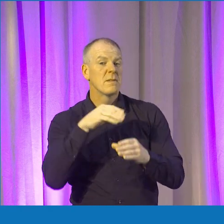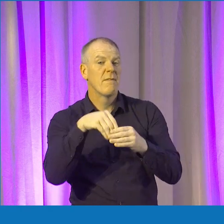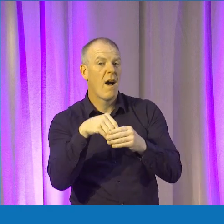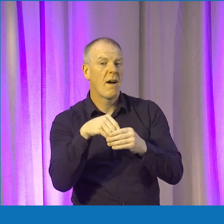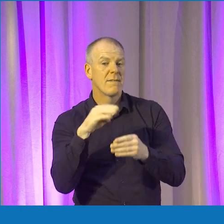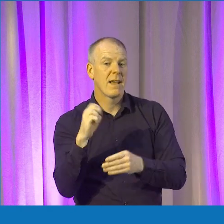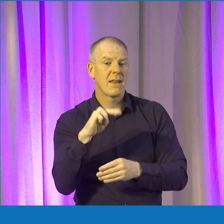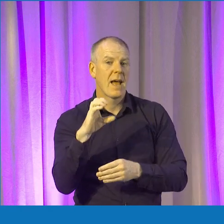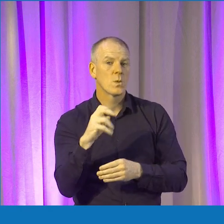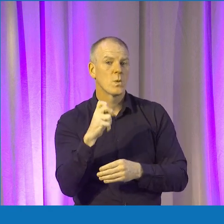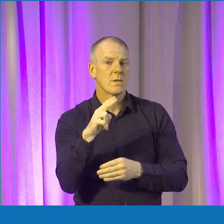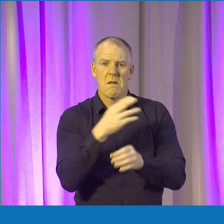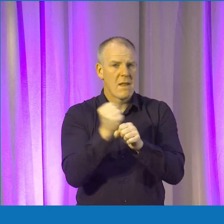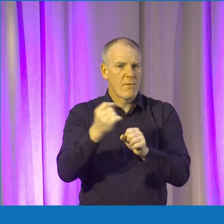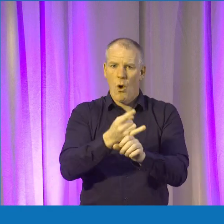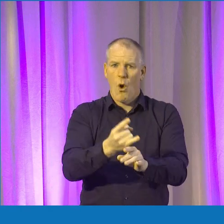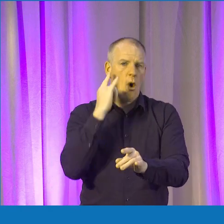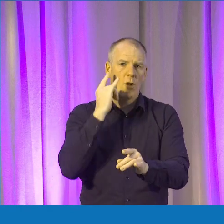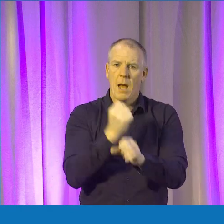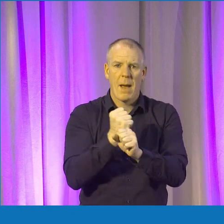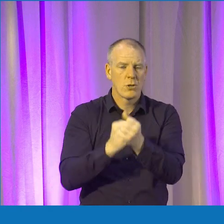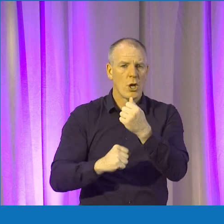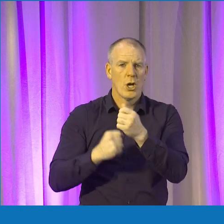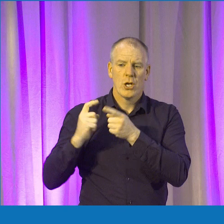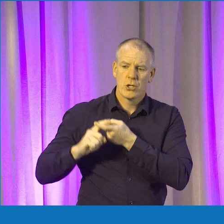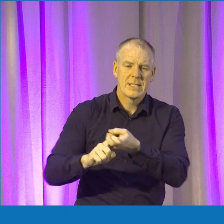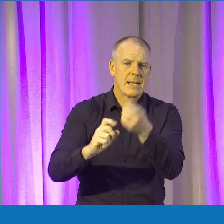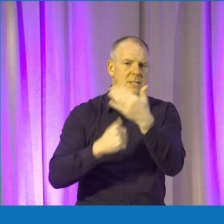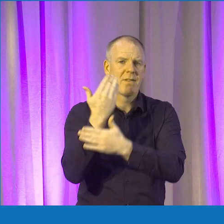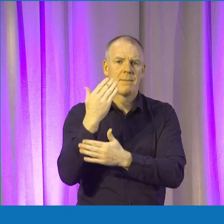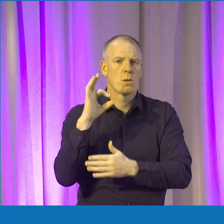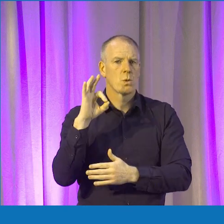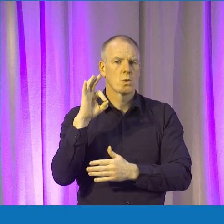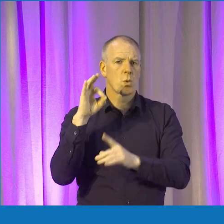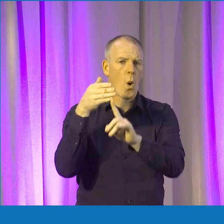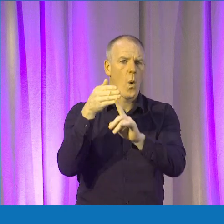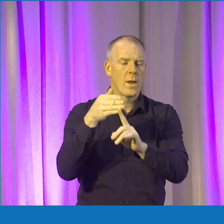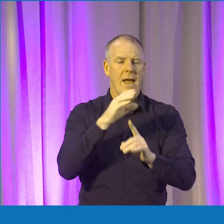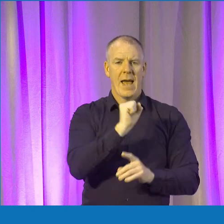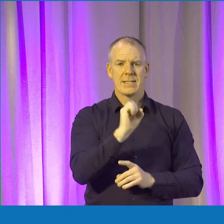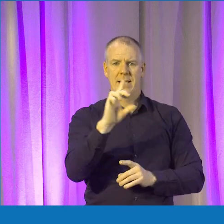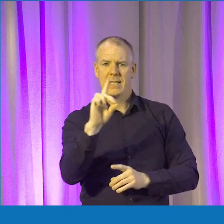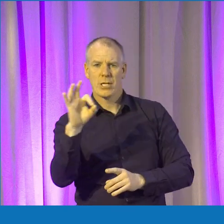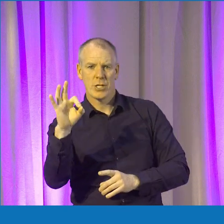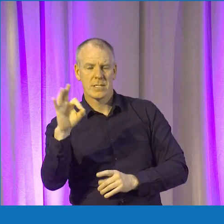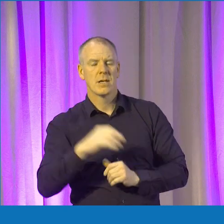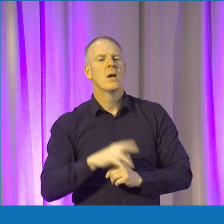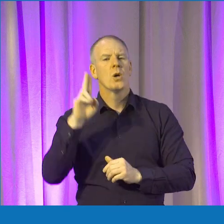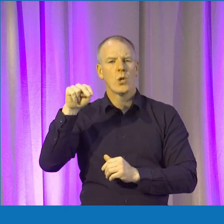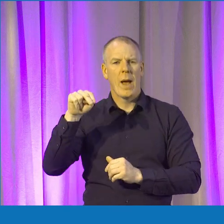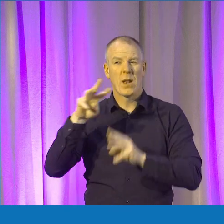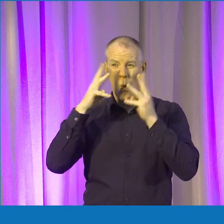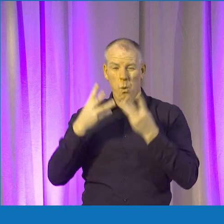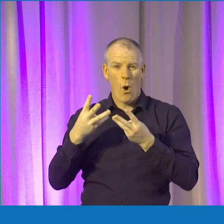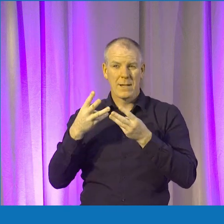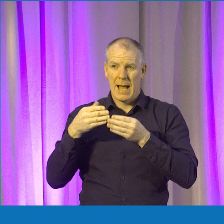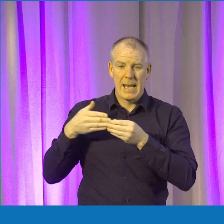didn't even, I haven't even heard of the Sustainable Development Goals. But essentially, kind of all the world leaders got together at the UN and they